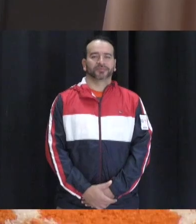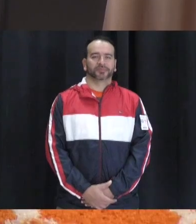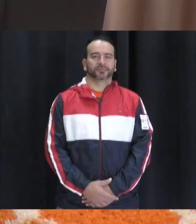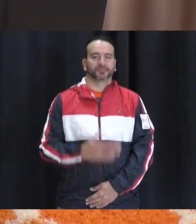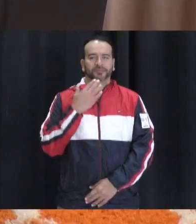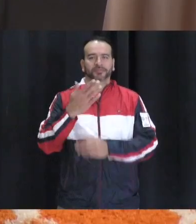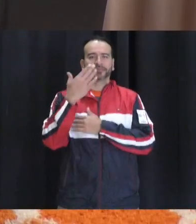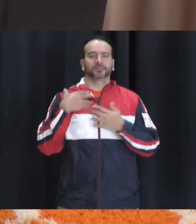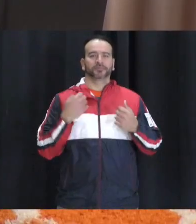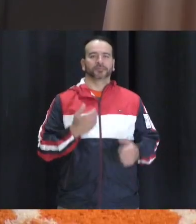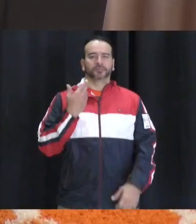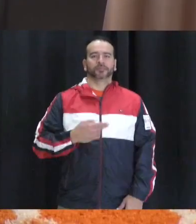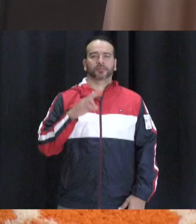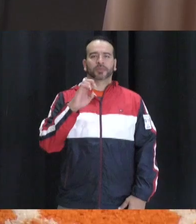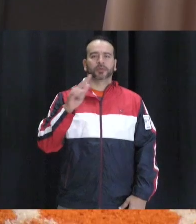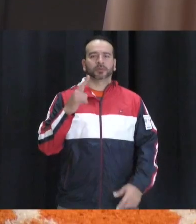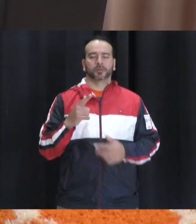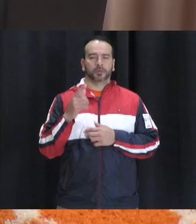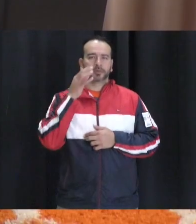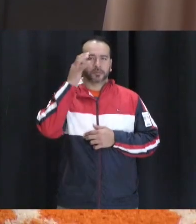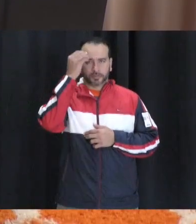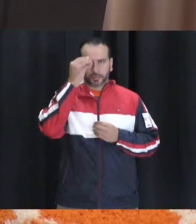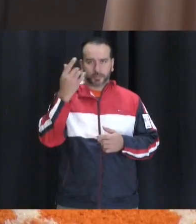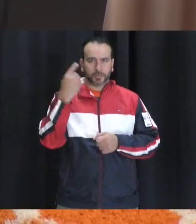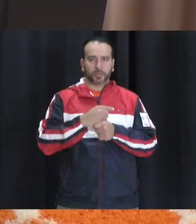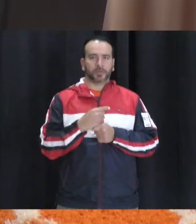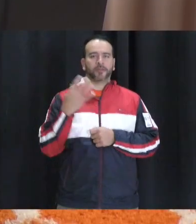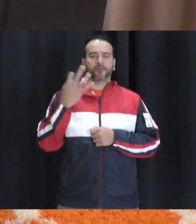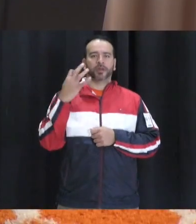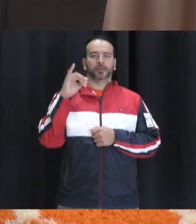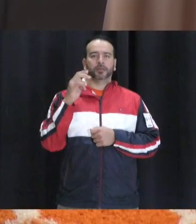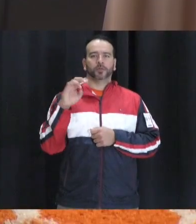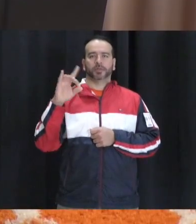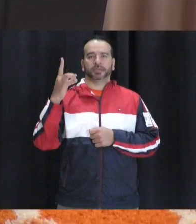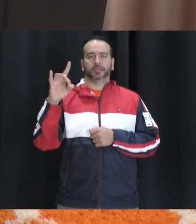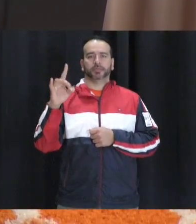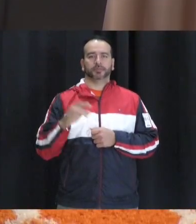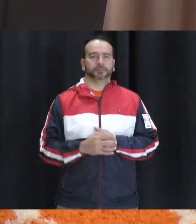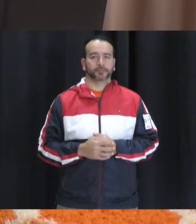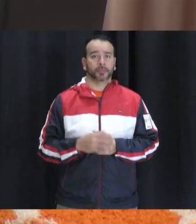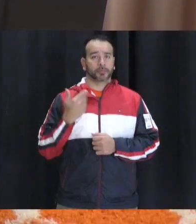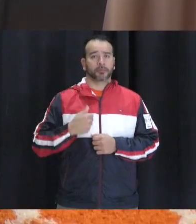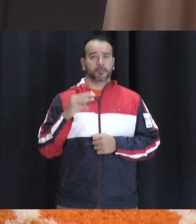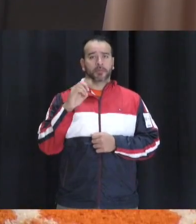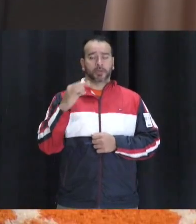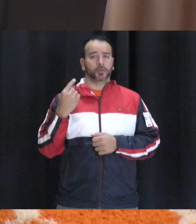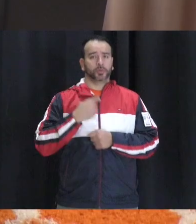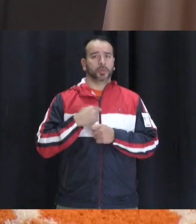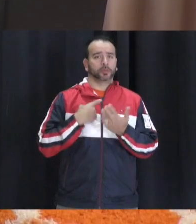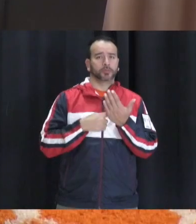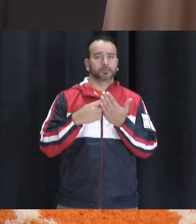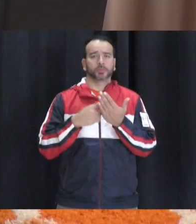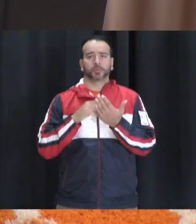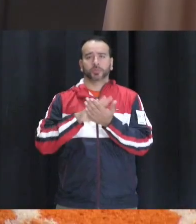Good morning Braves, I'm Rachel and here's your Brave TV news. Today is Friday, January 18th. And I'm Maddie. Today we're talking